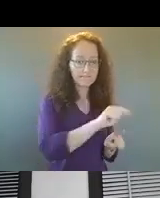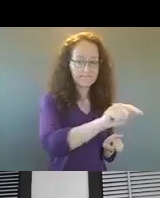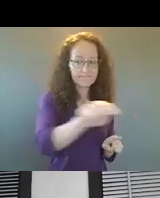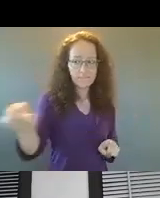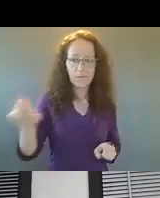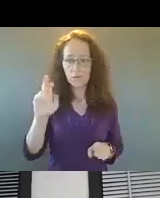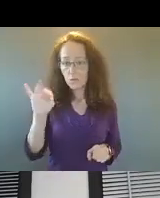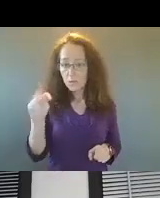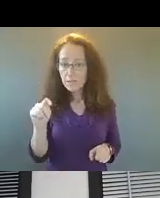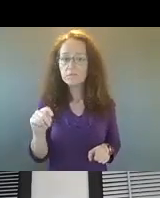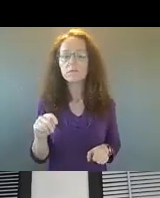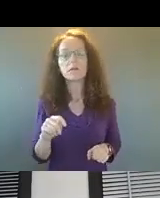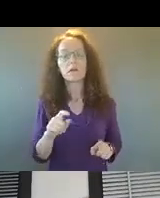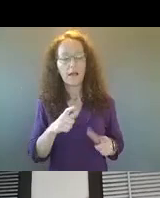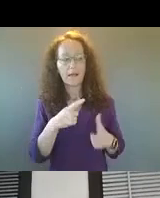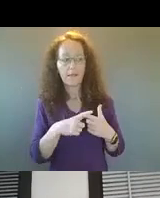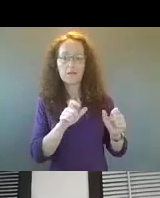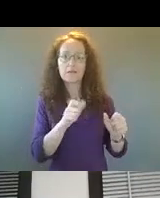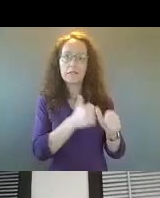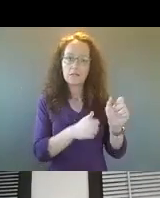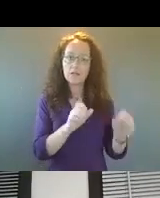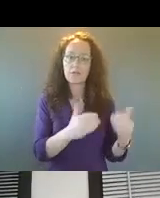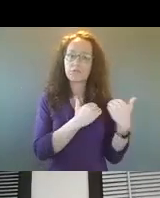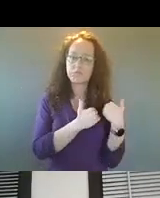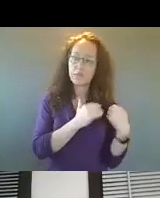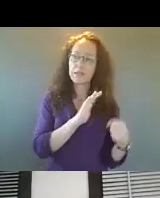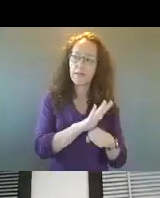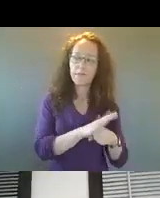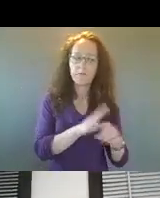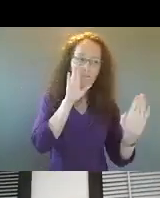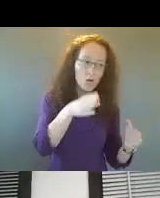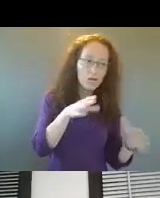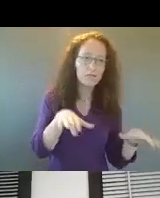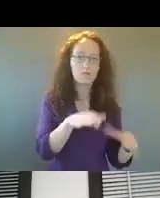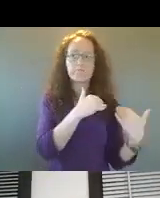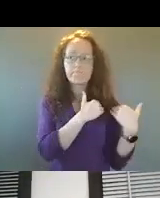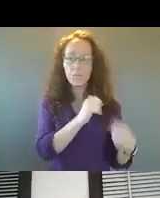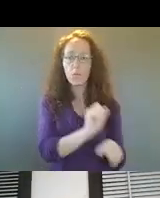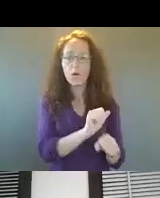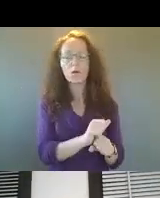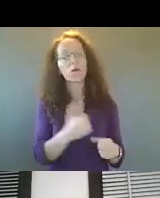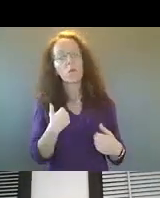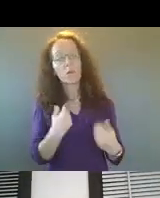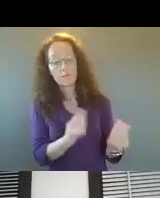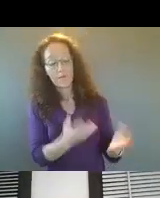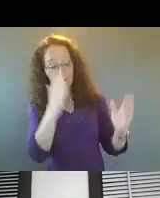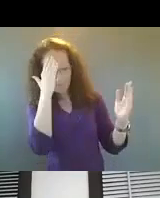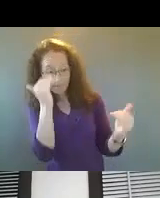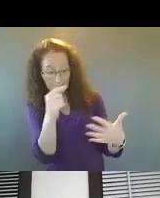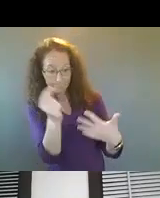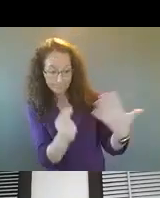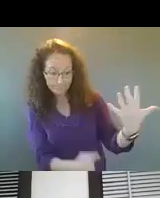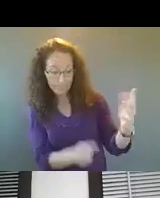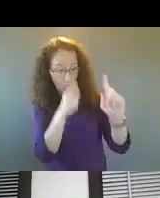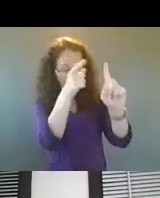to be able to focus, do the job. So, um, you know, we give them expectations, we give them, um, um, goals, we give them things